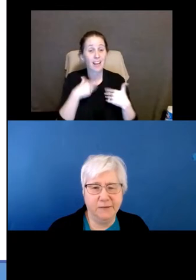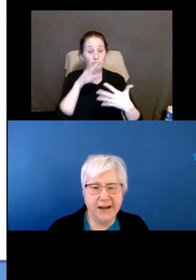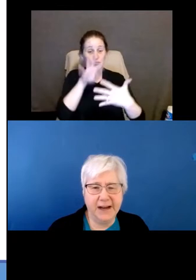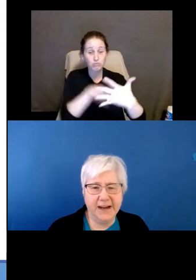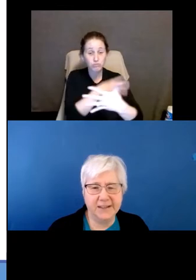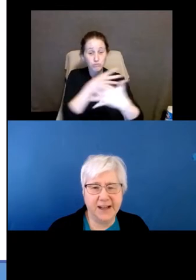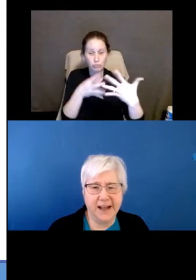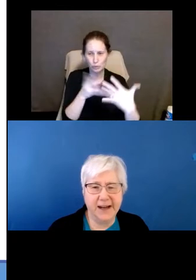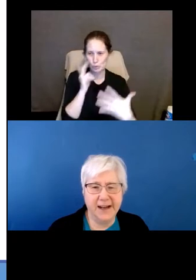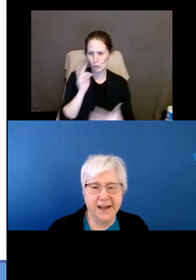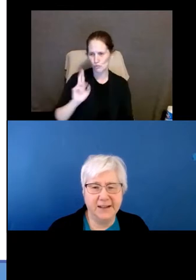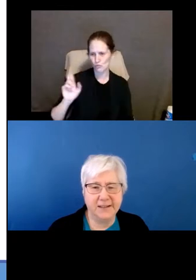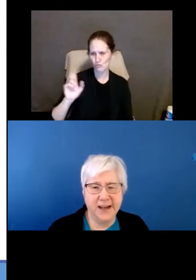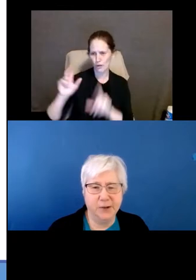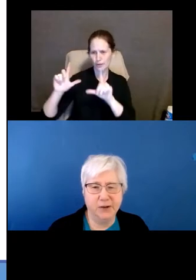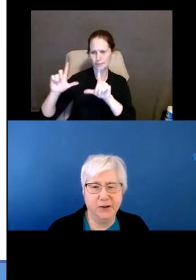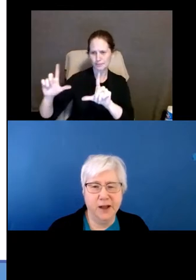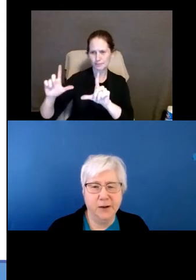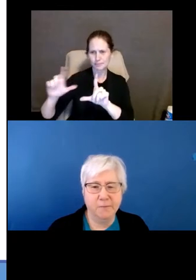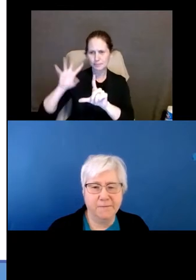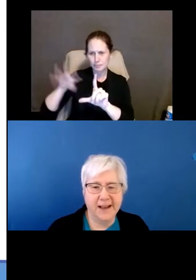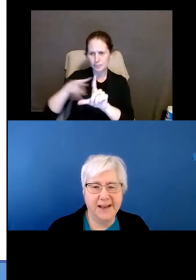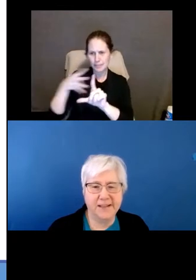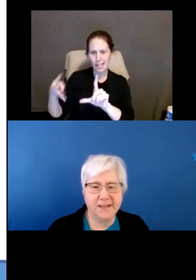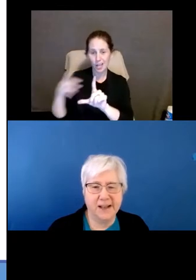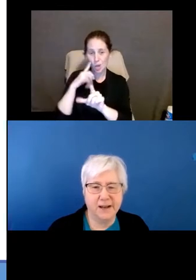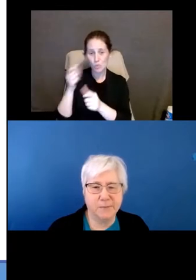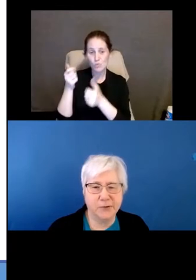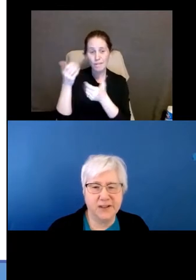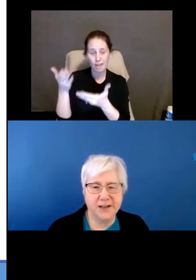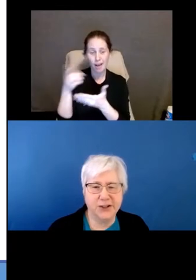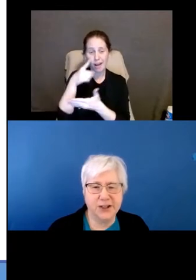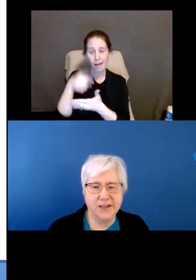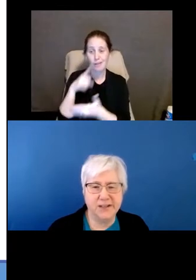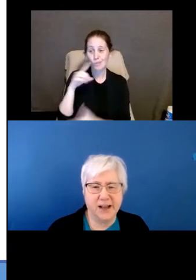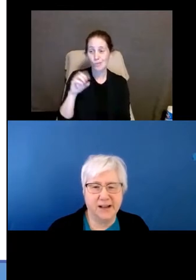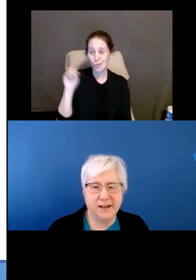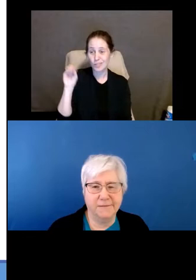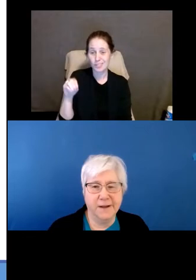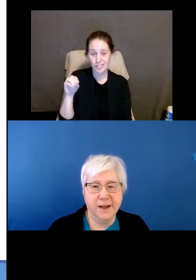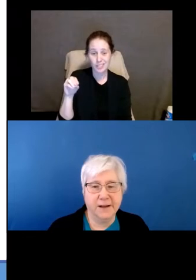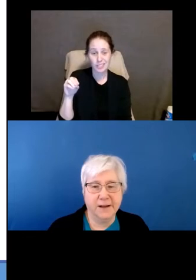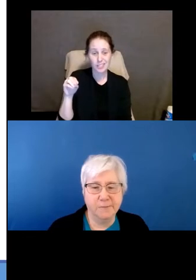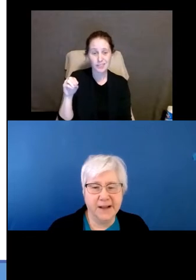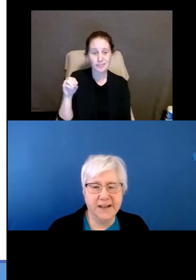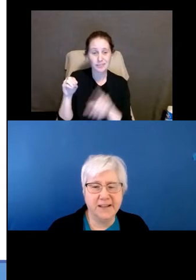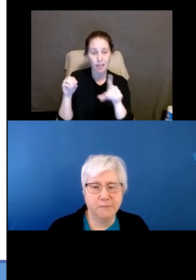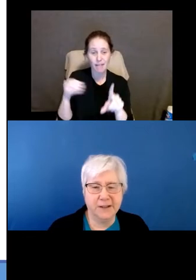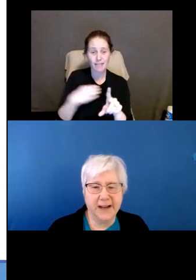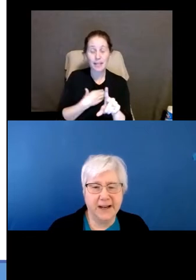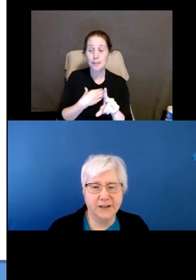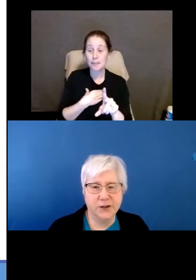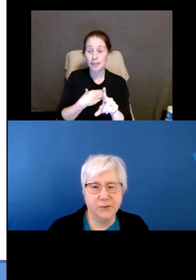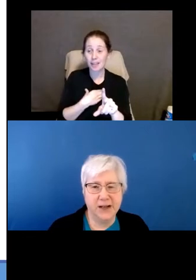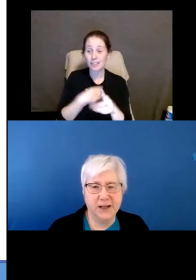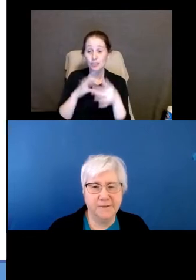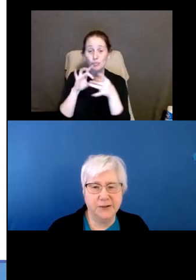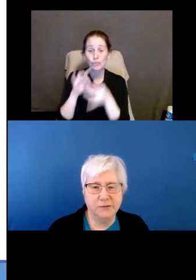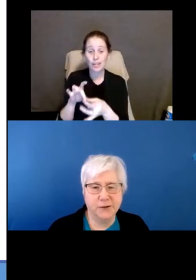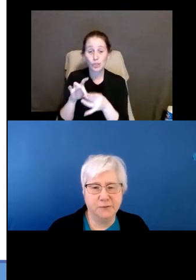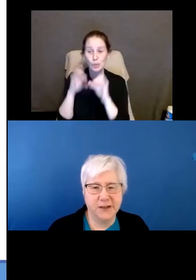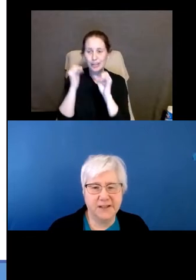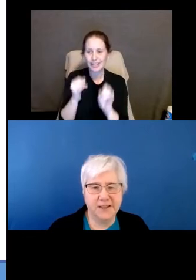on the right hand side and the table provides the percentages of complaints relating to